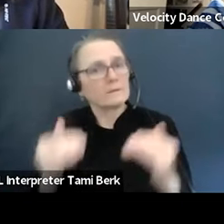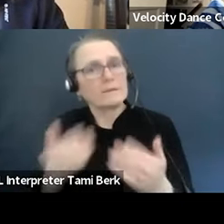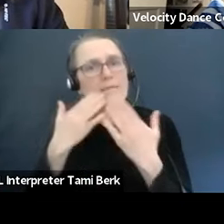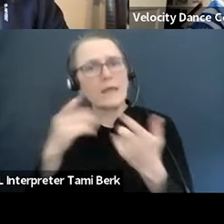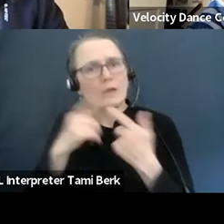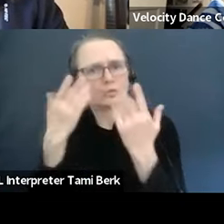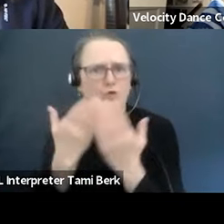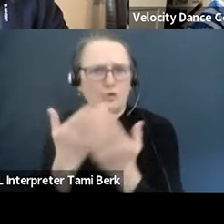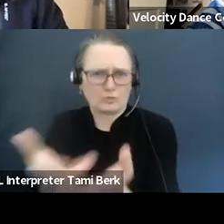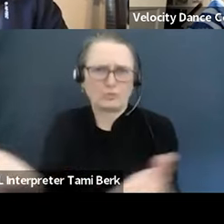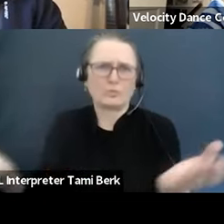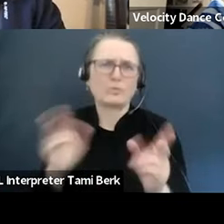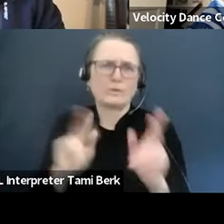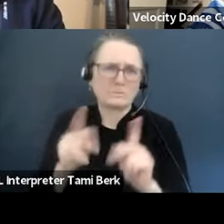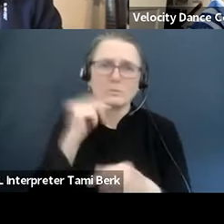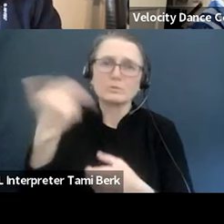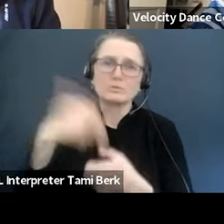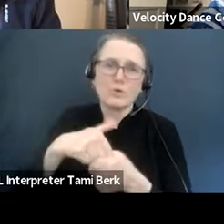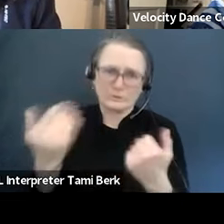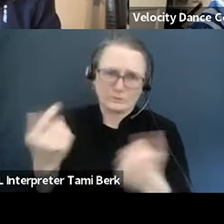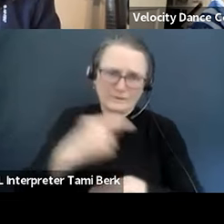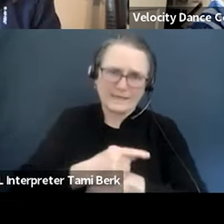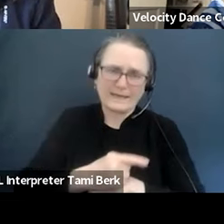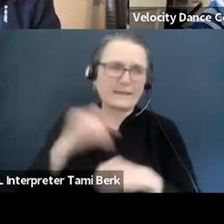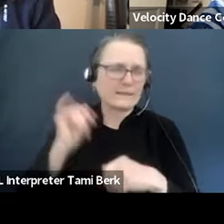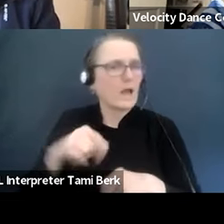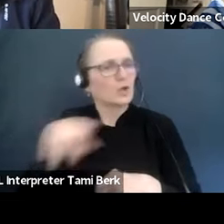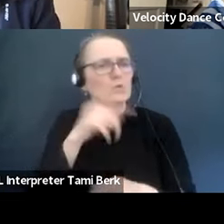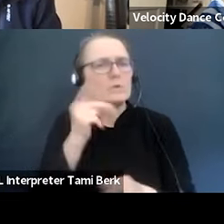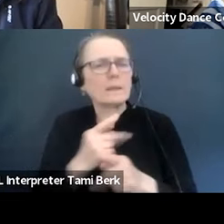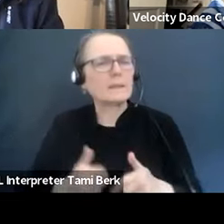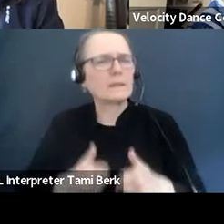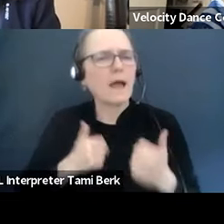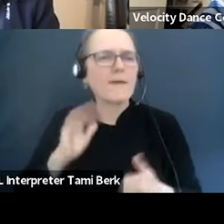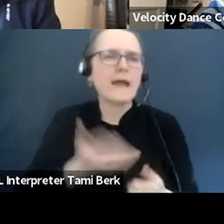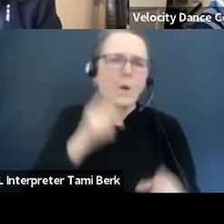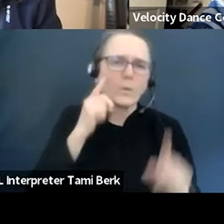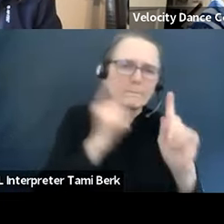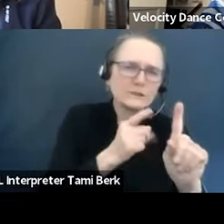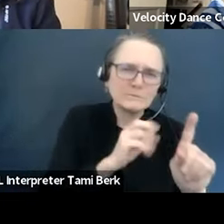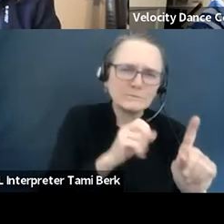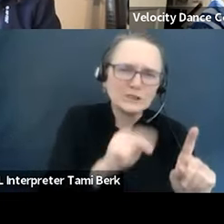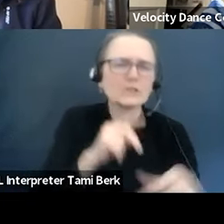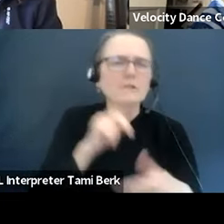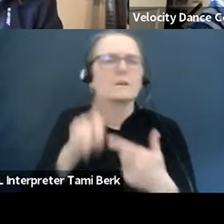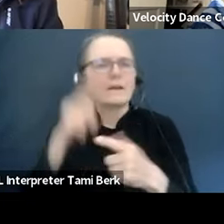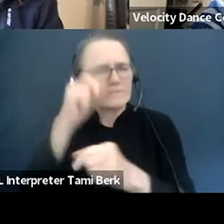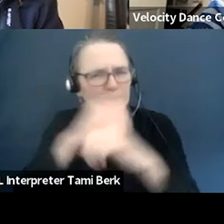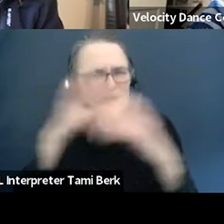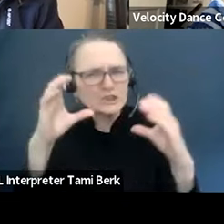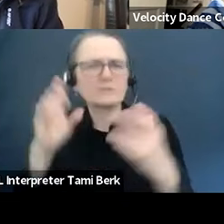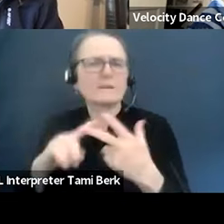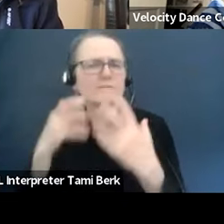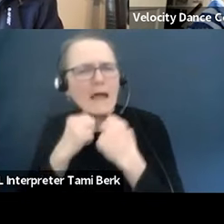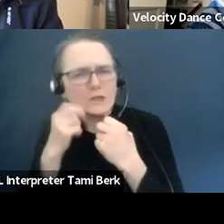and values alive across the state. Um, to all of our public sector partners, our corporate supporters, our community advocates, and all the